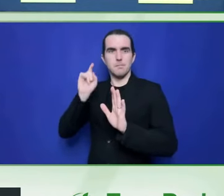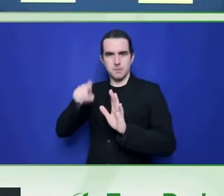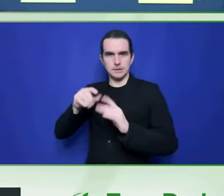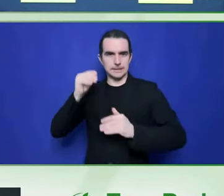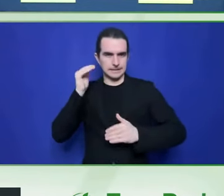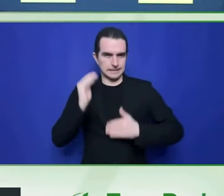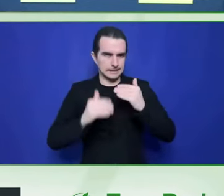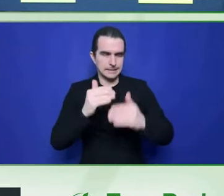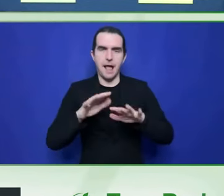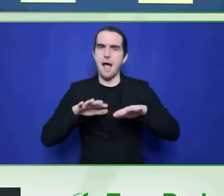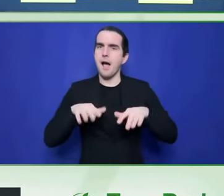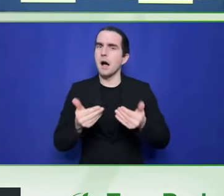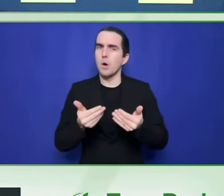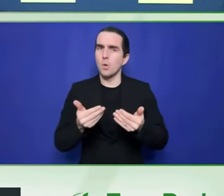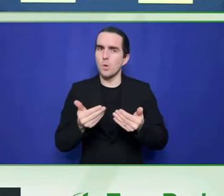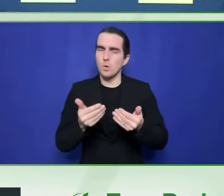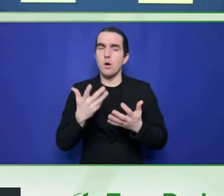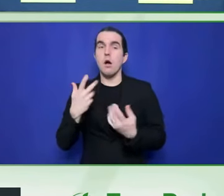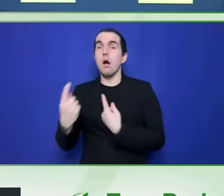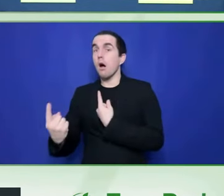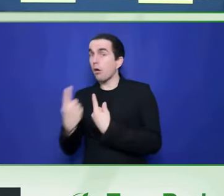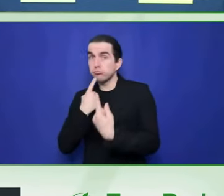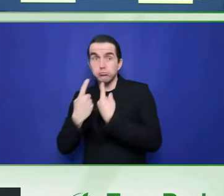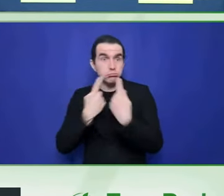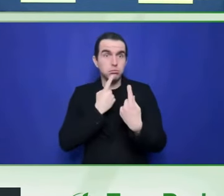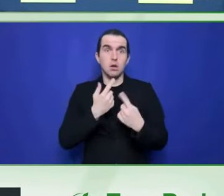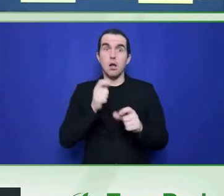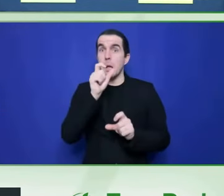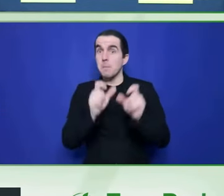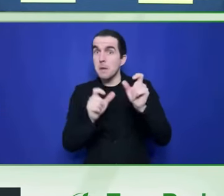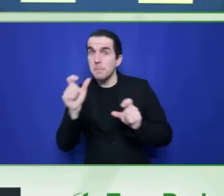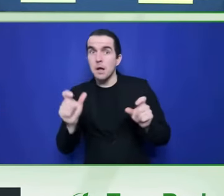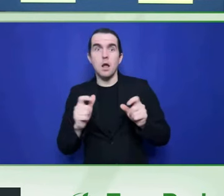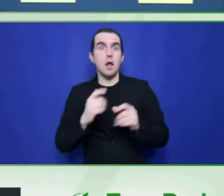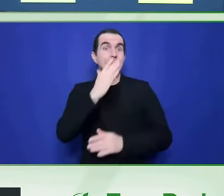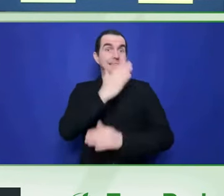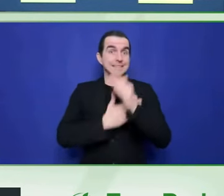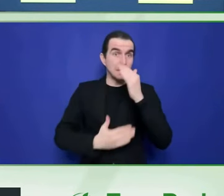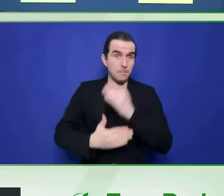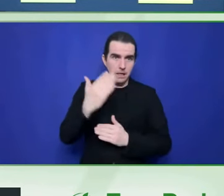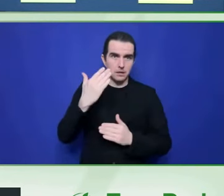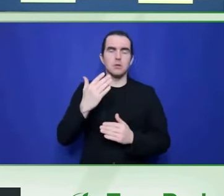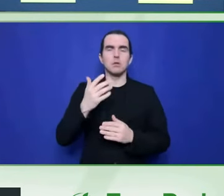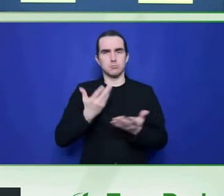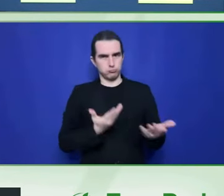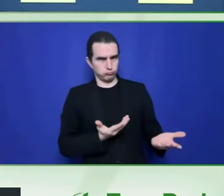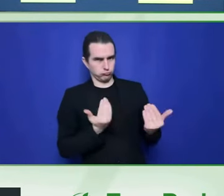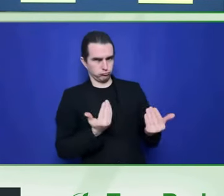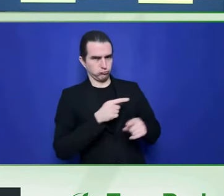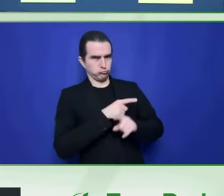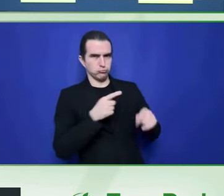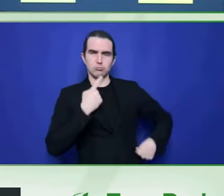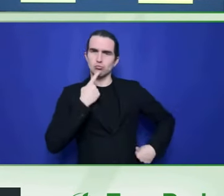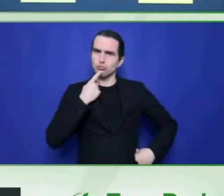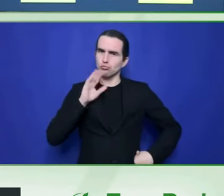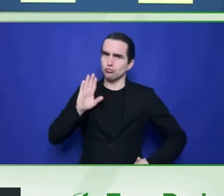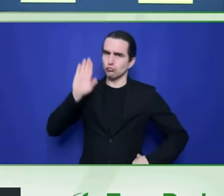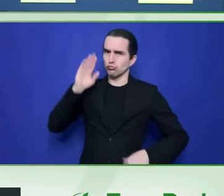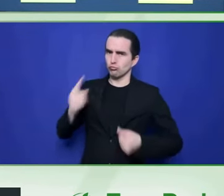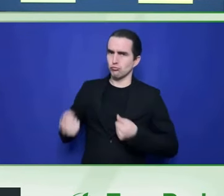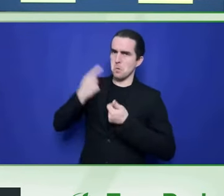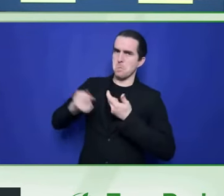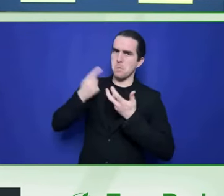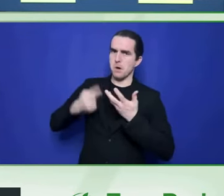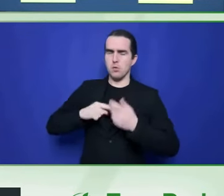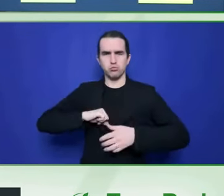analysis of VNR available, uh, from 44 countries in Asia and Pacific and doesn't seem like that, that a lot